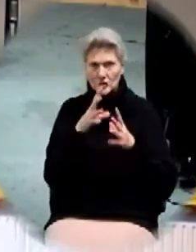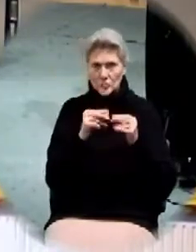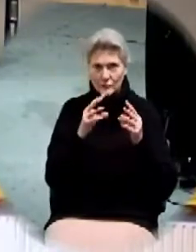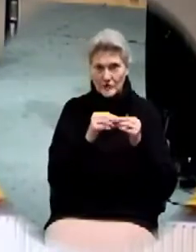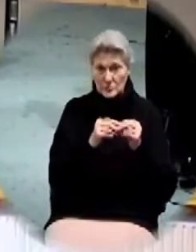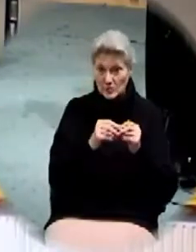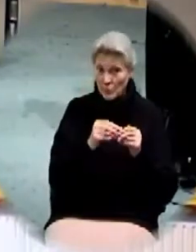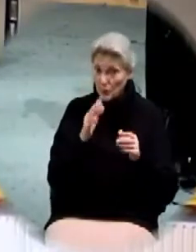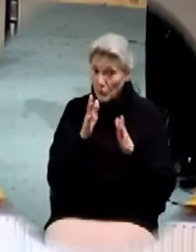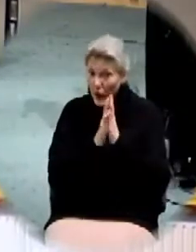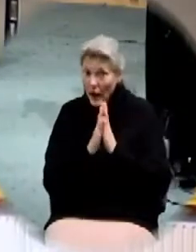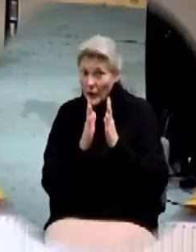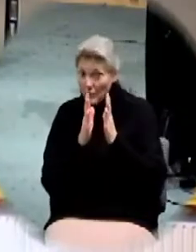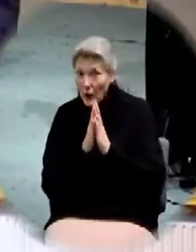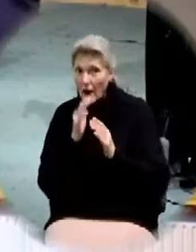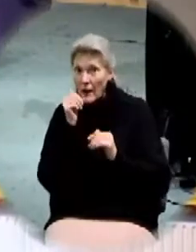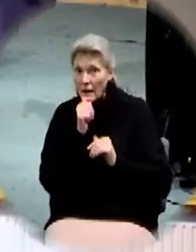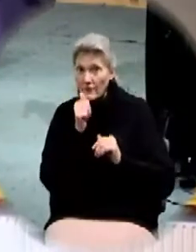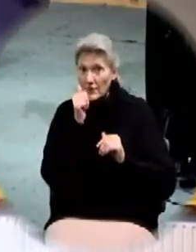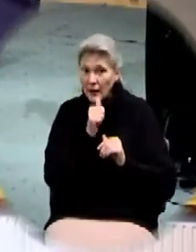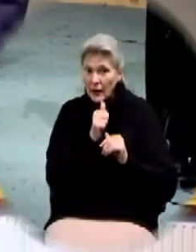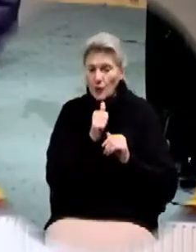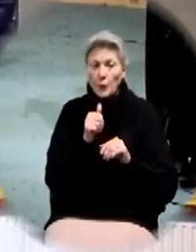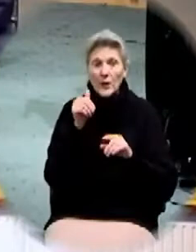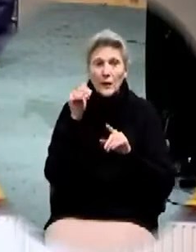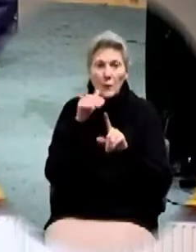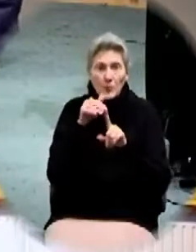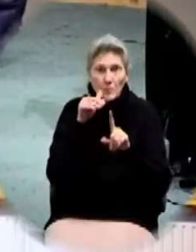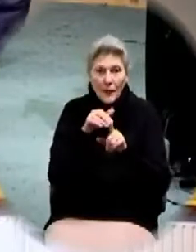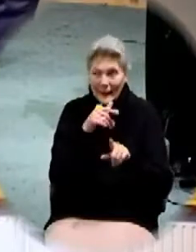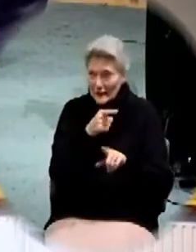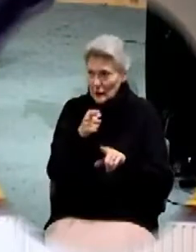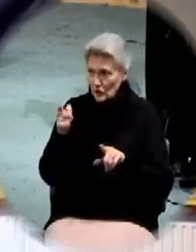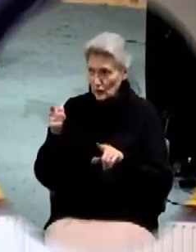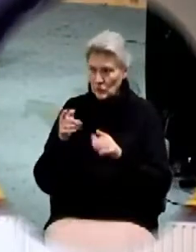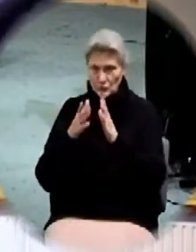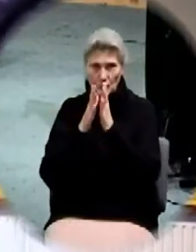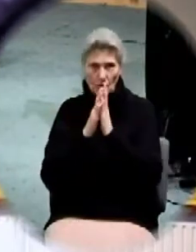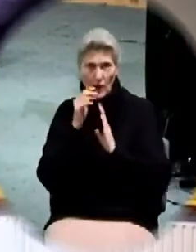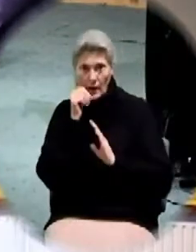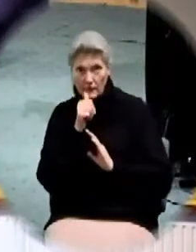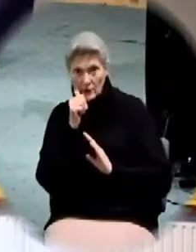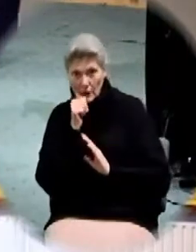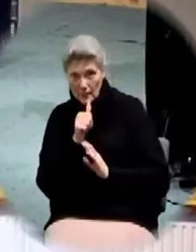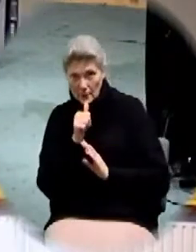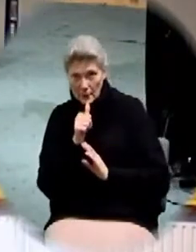connect with God. And if I could make an addendum to that, make sure he connects with you.